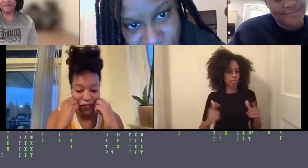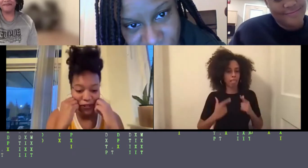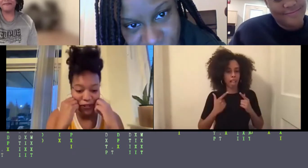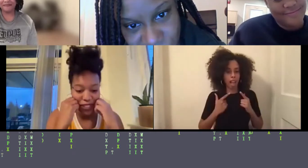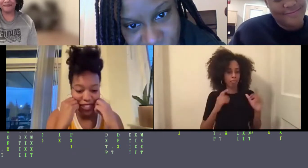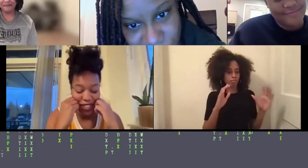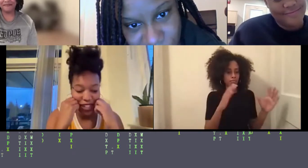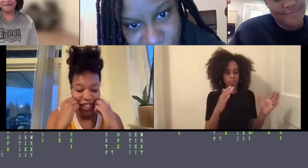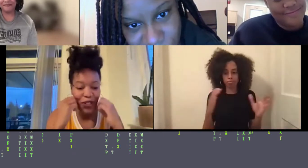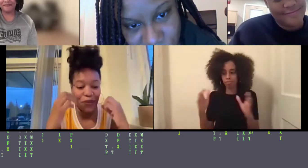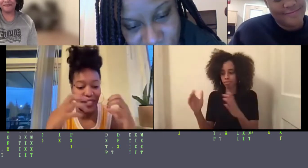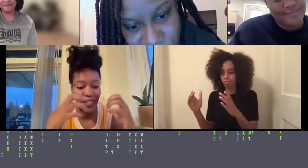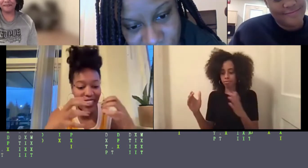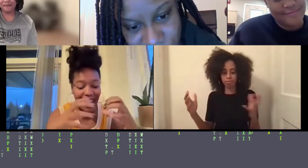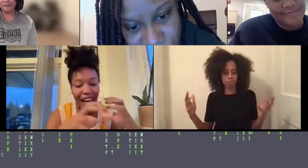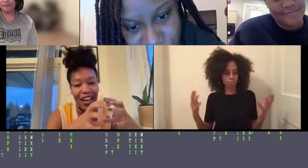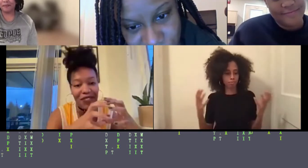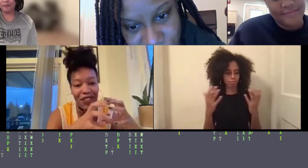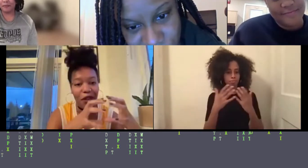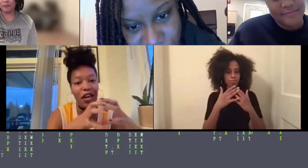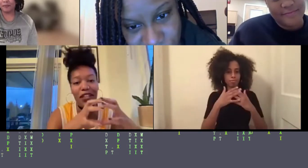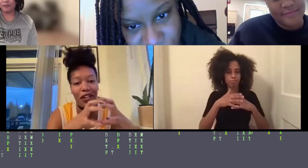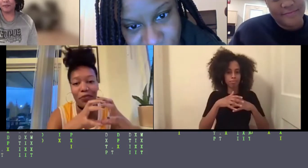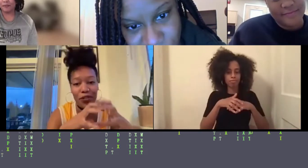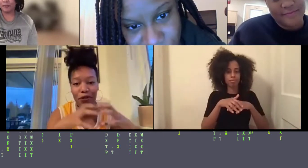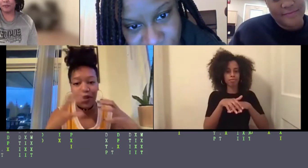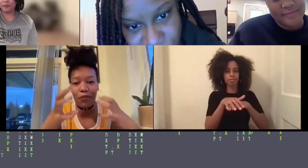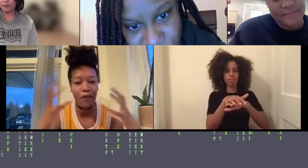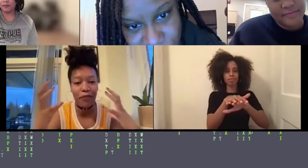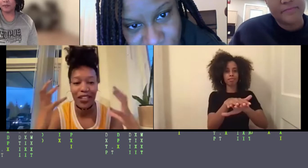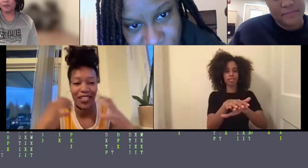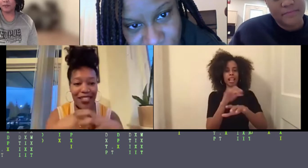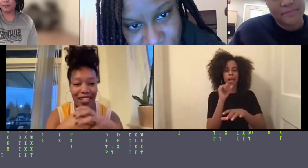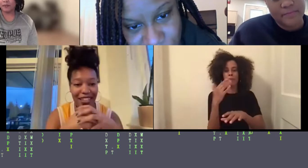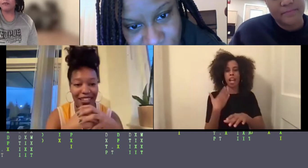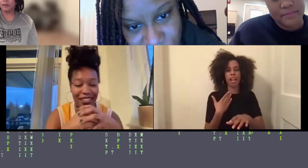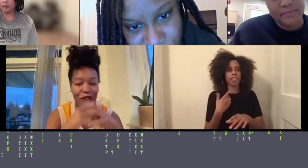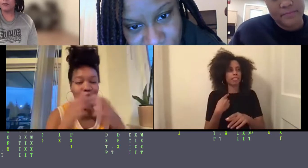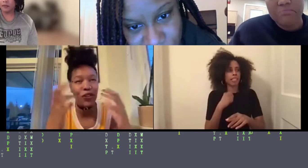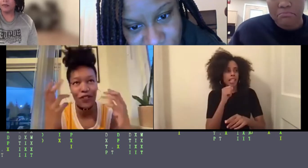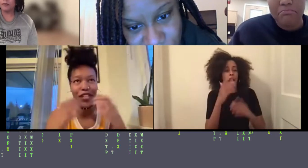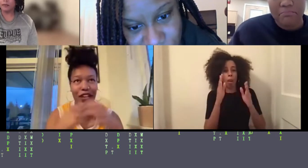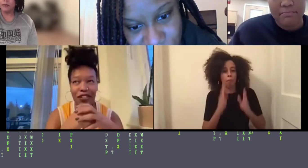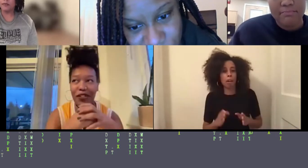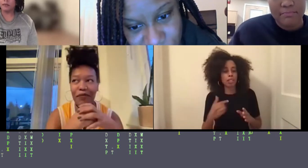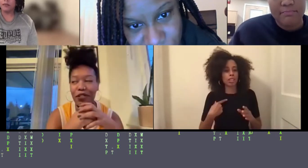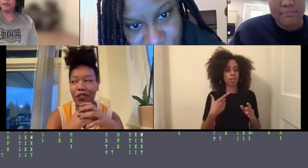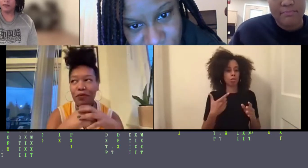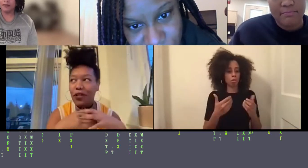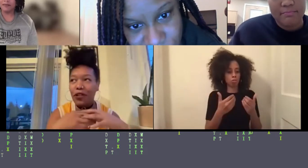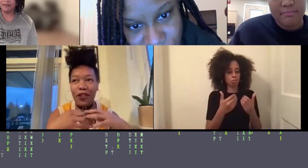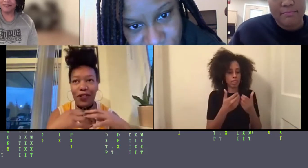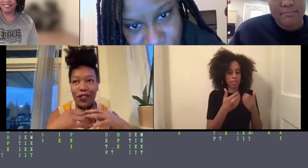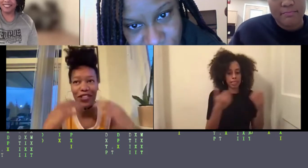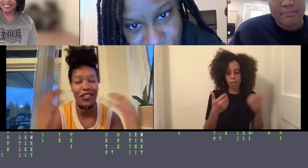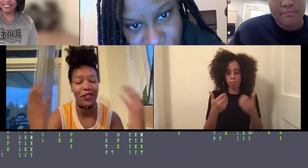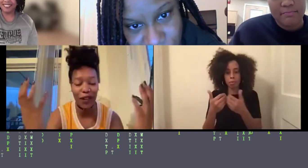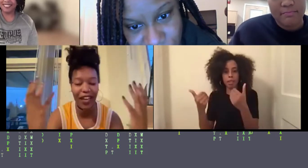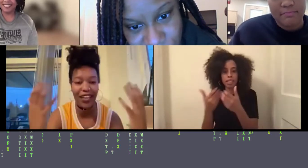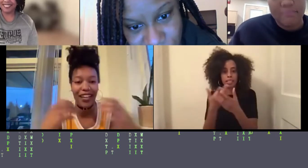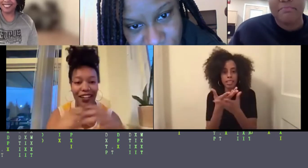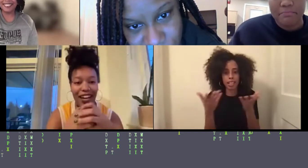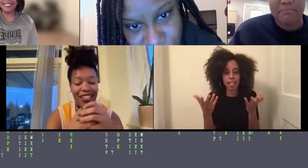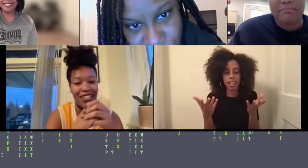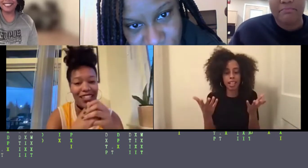so I don't really have like, I'm not like a person who compartmentalizes things. I wonder if that also has something to do with my neurodivergence,